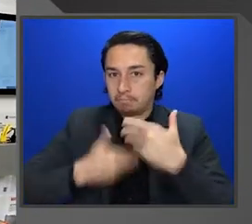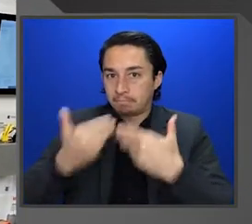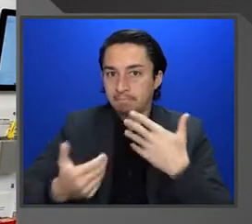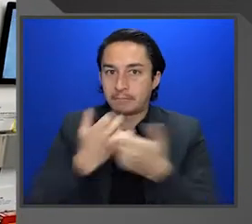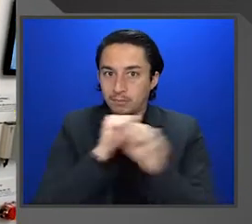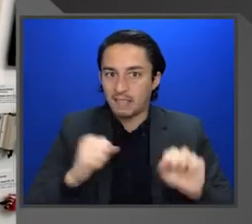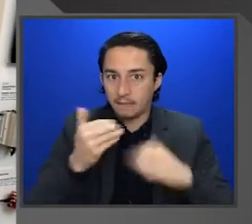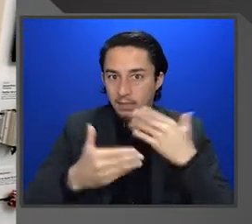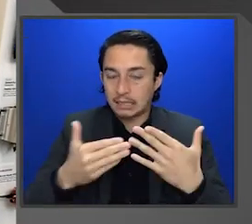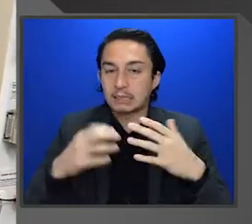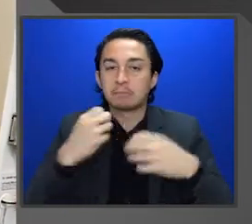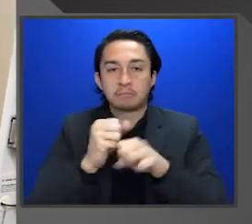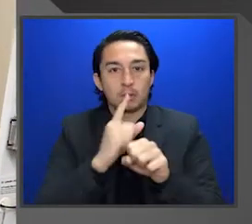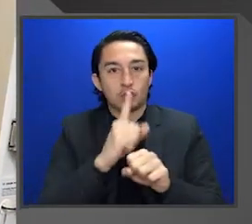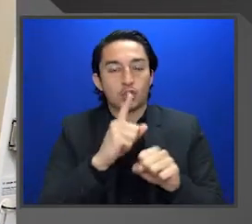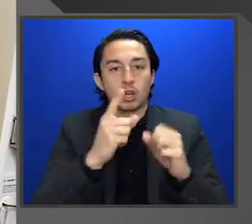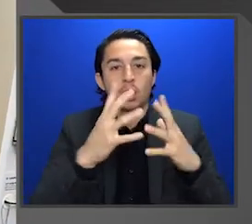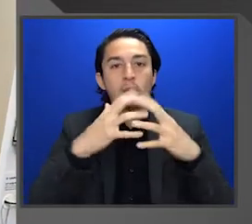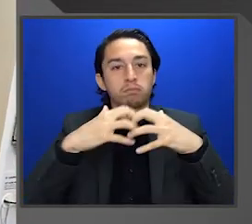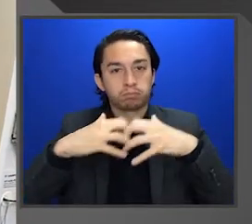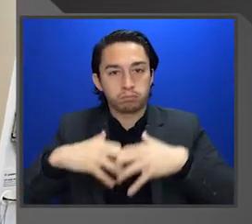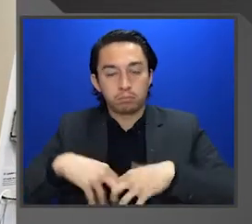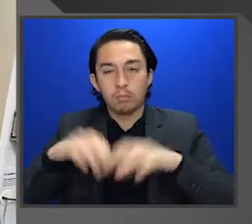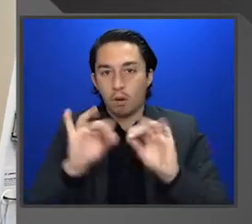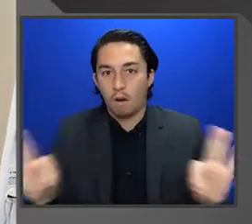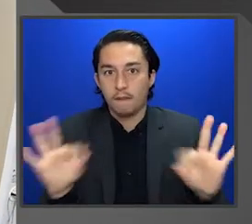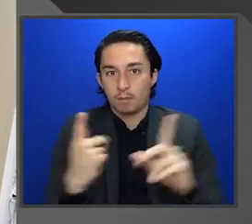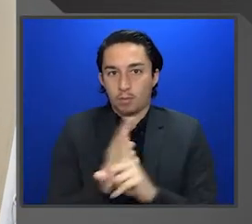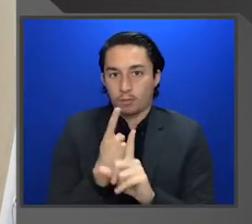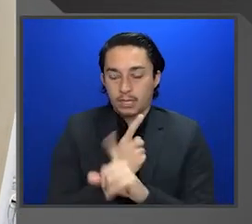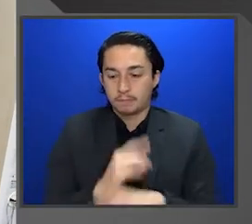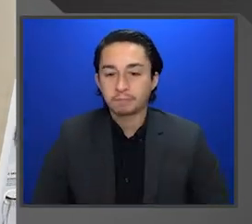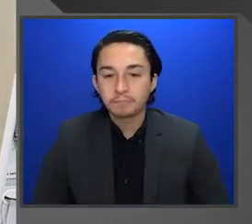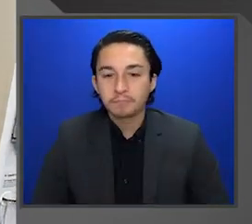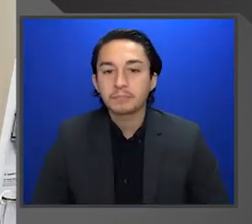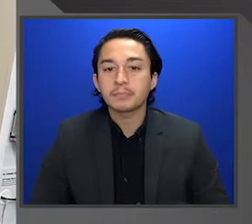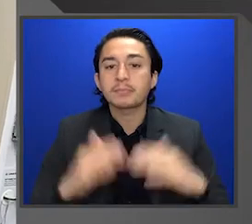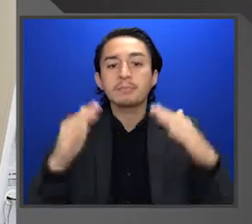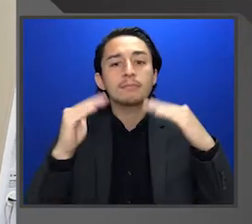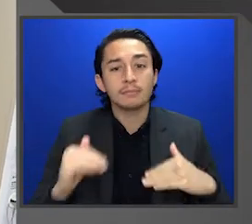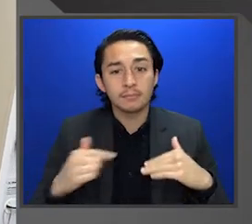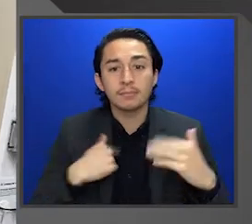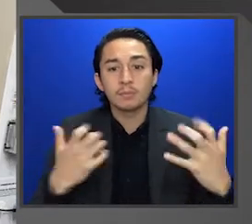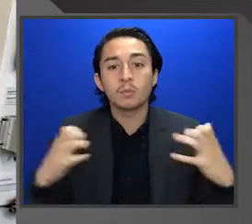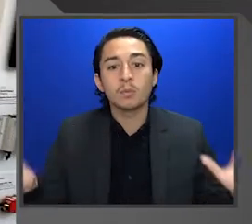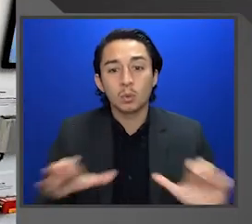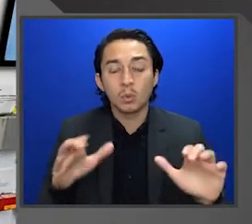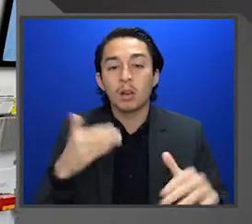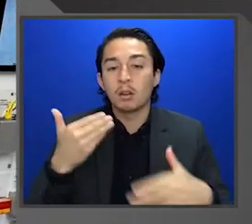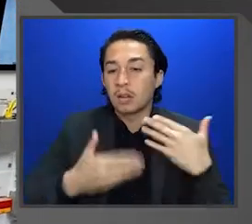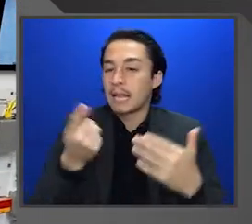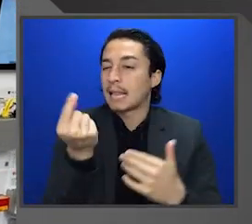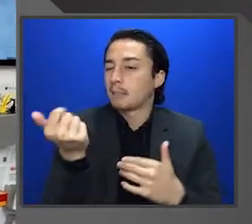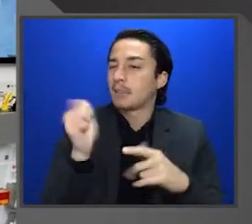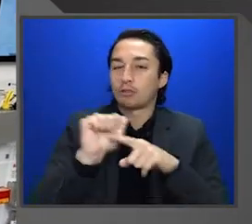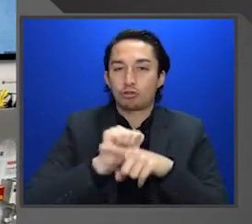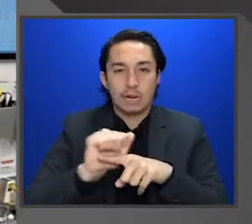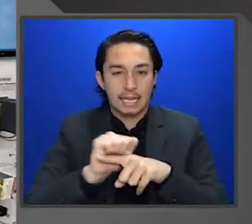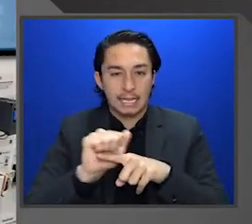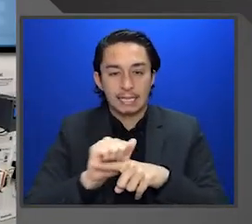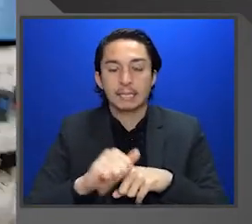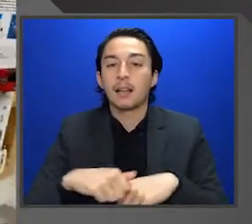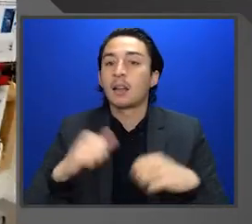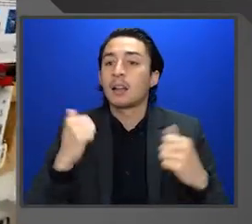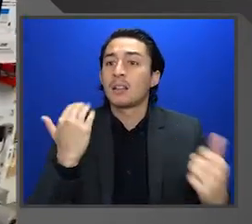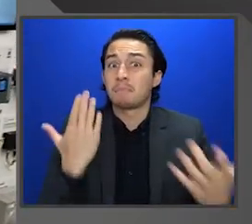shut the unit down properly. So the next thing I want to do is I'm going to want to walk through a little bit of training. Now it